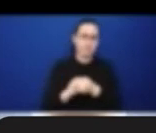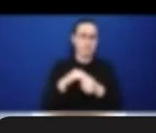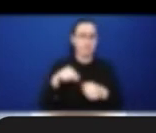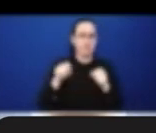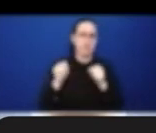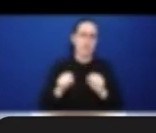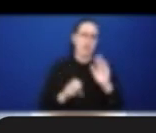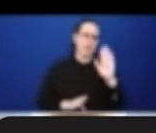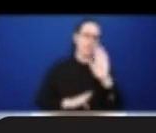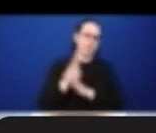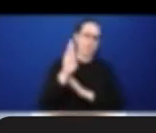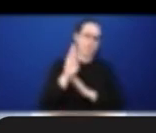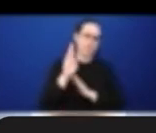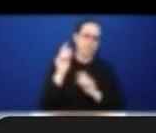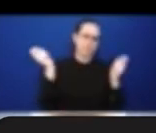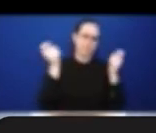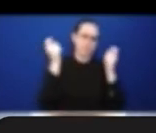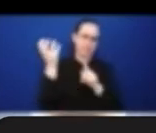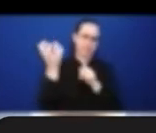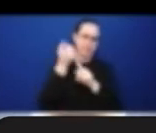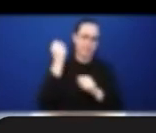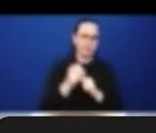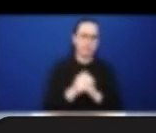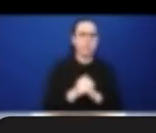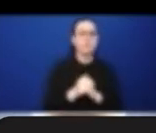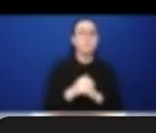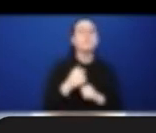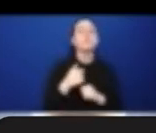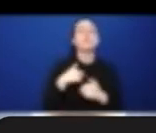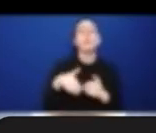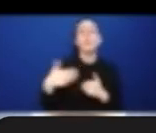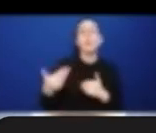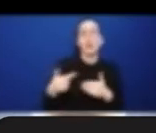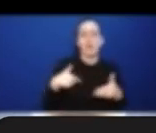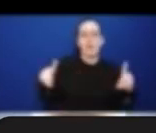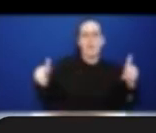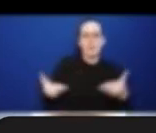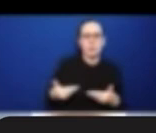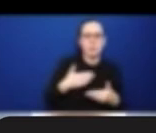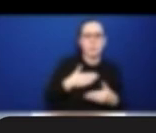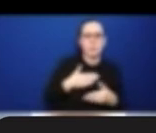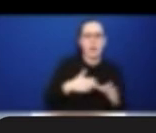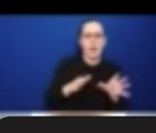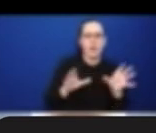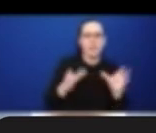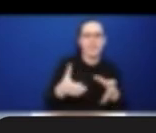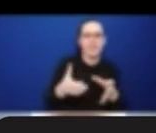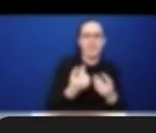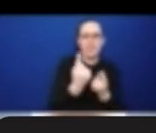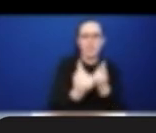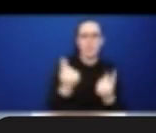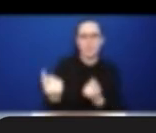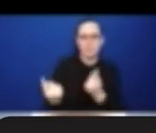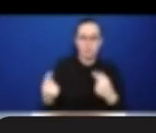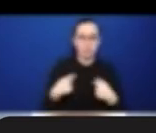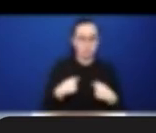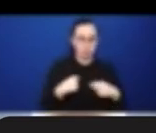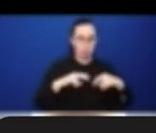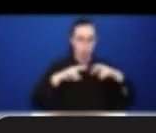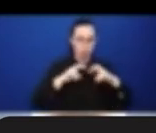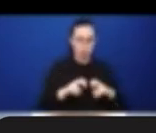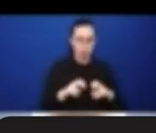our team. We have not just the research team, but our advisory council that